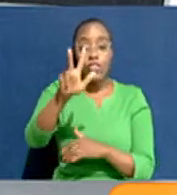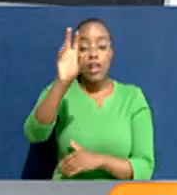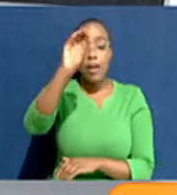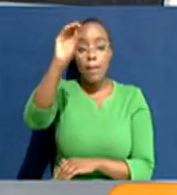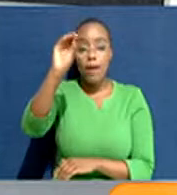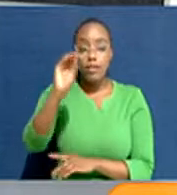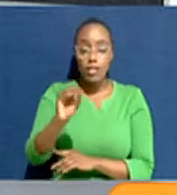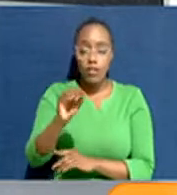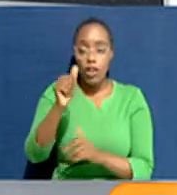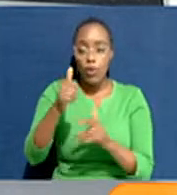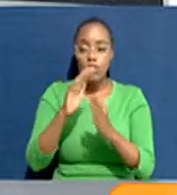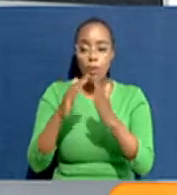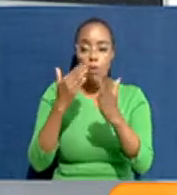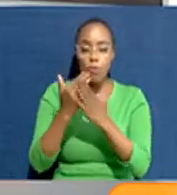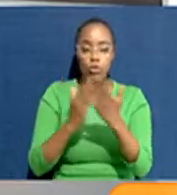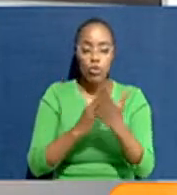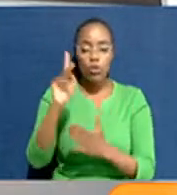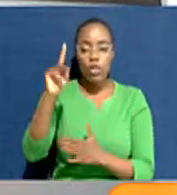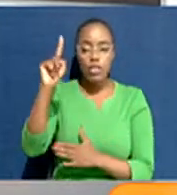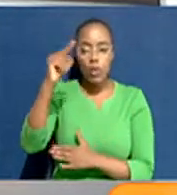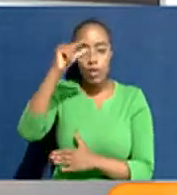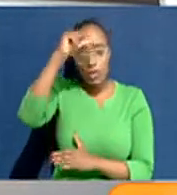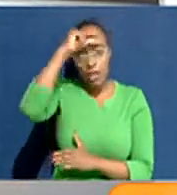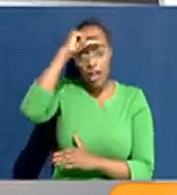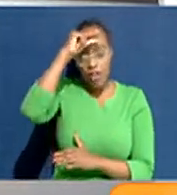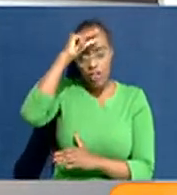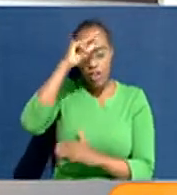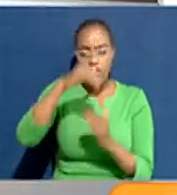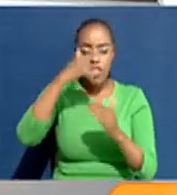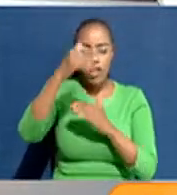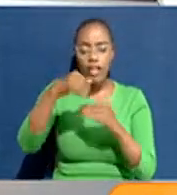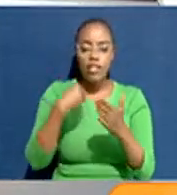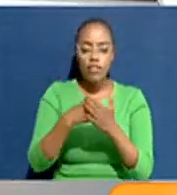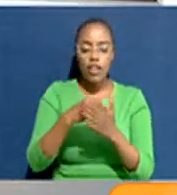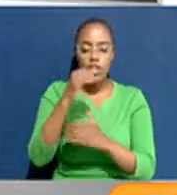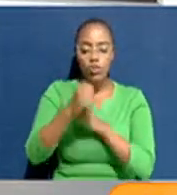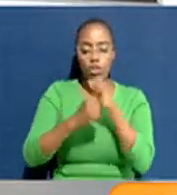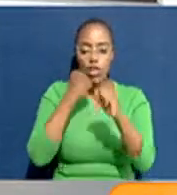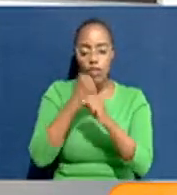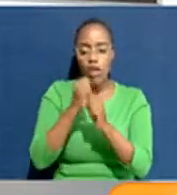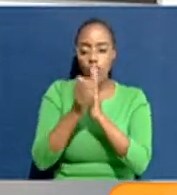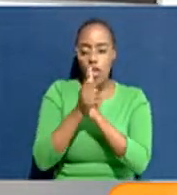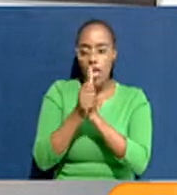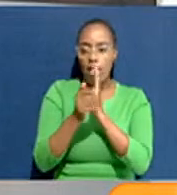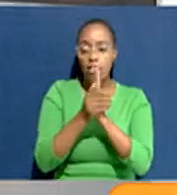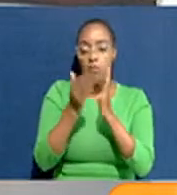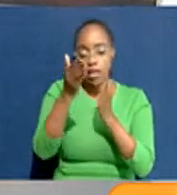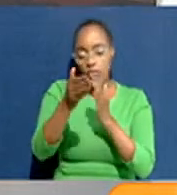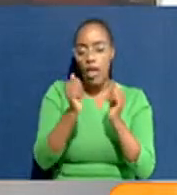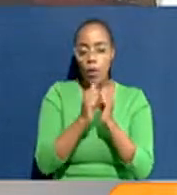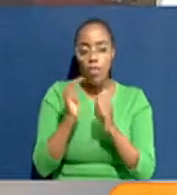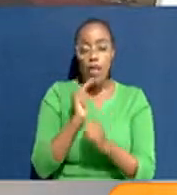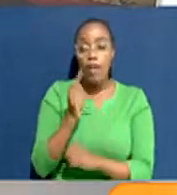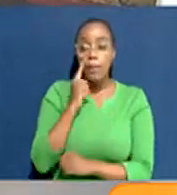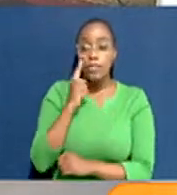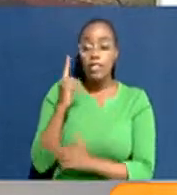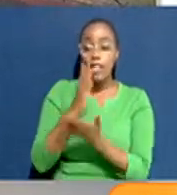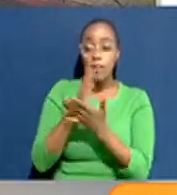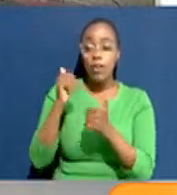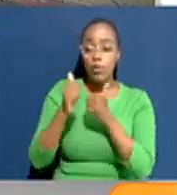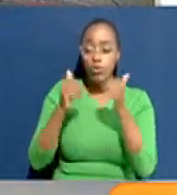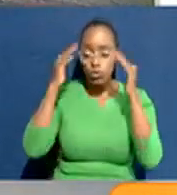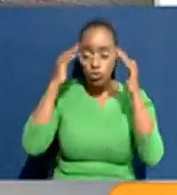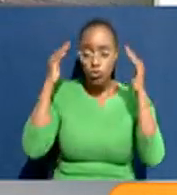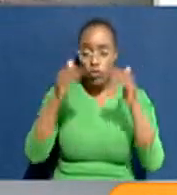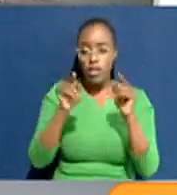% that has been proposed by the Kenya Kwanzaa administration for the coming financial year. My experts are still with me, but this is something I want us to take a